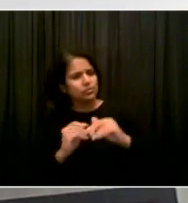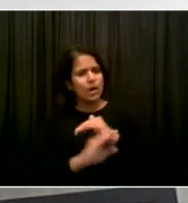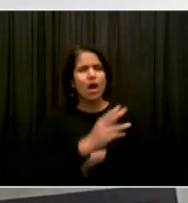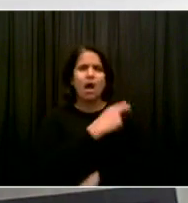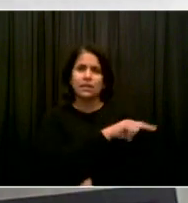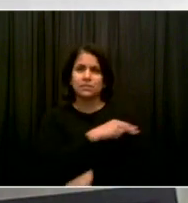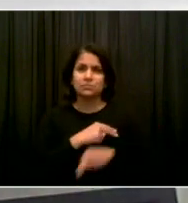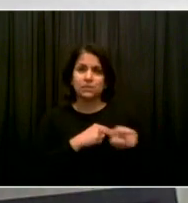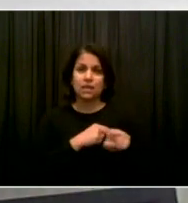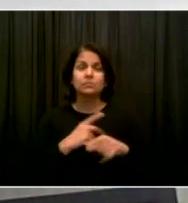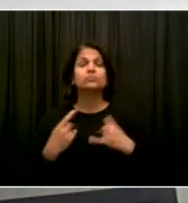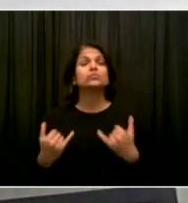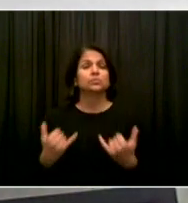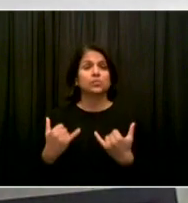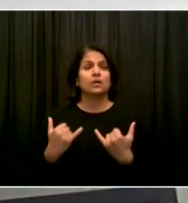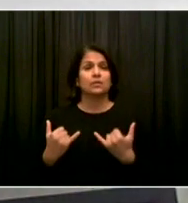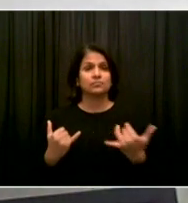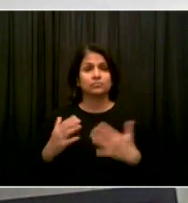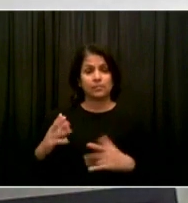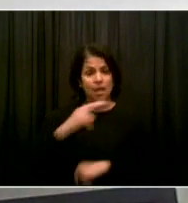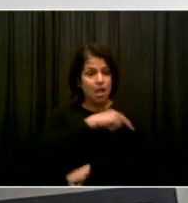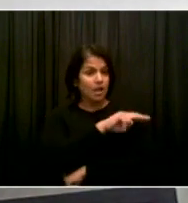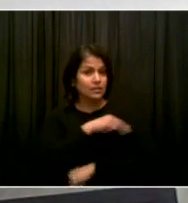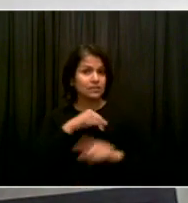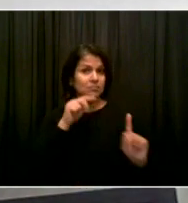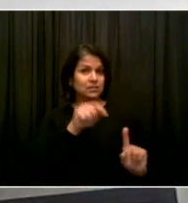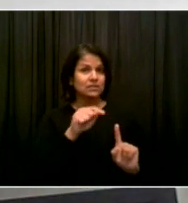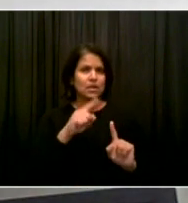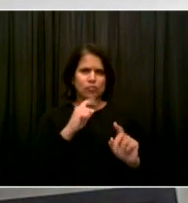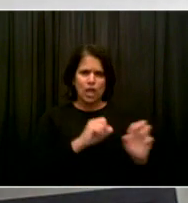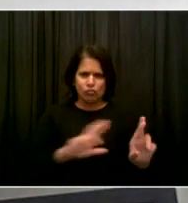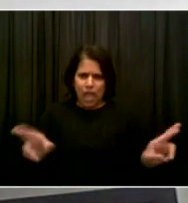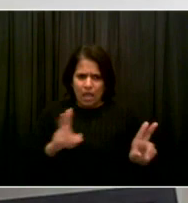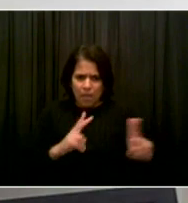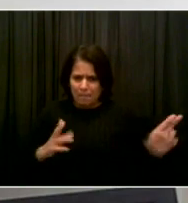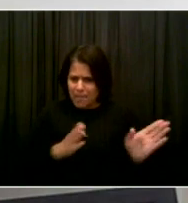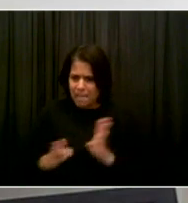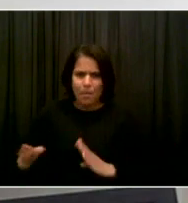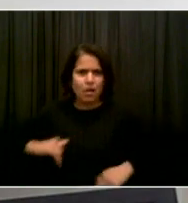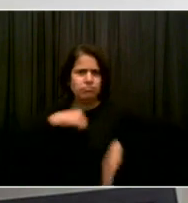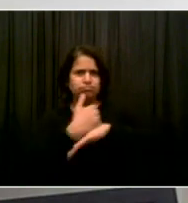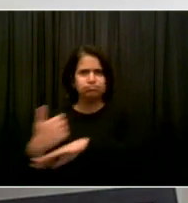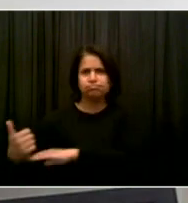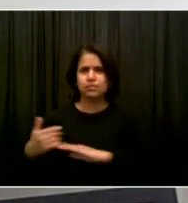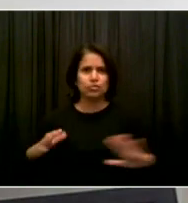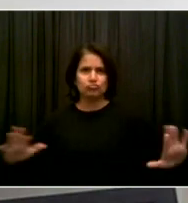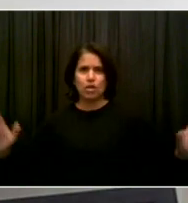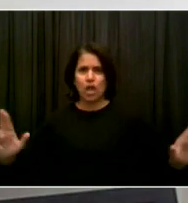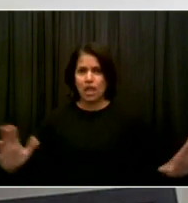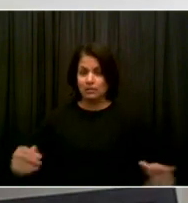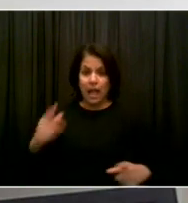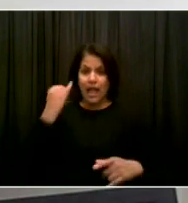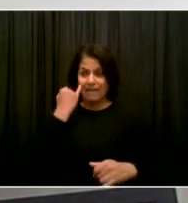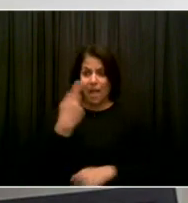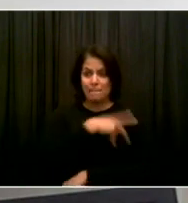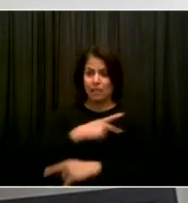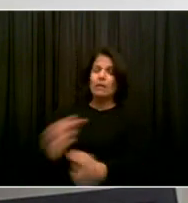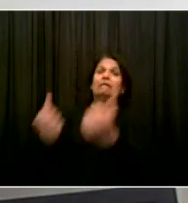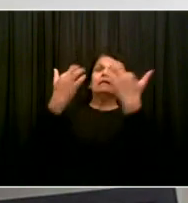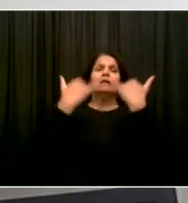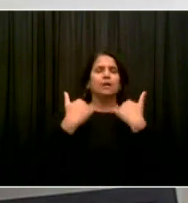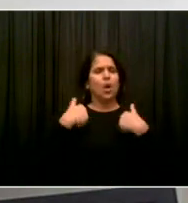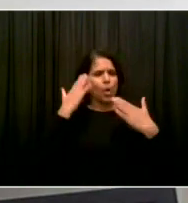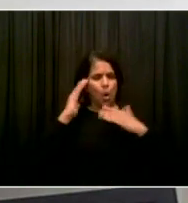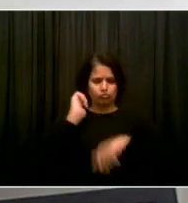plans for how we will expand. We worked on it all weekends. We're doing fine right now. But if we do have to